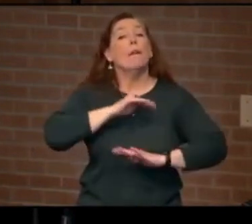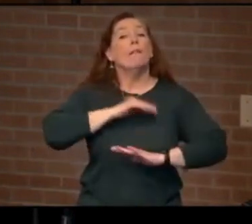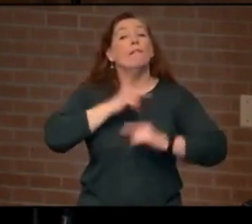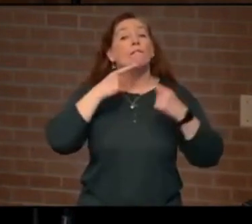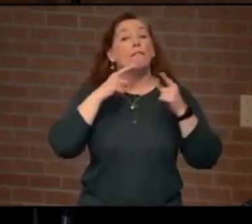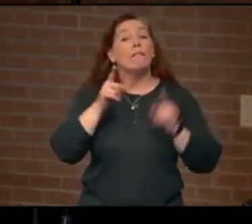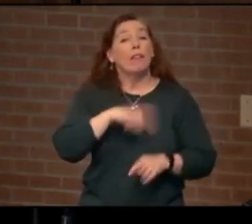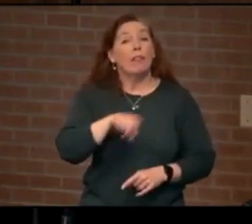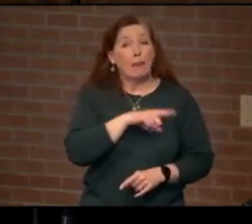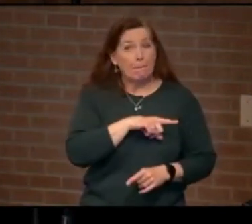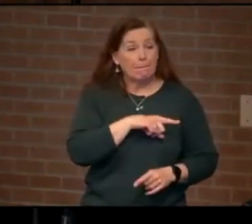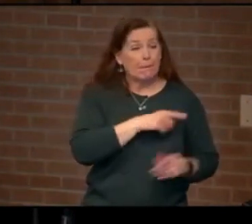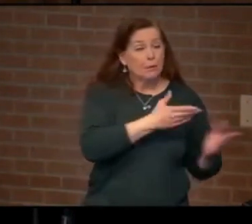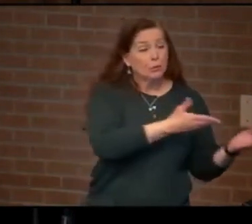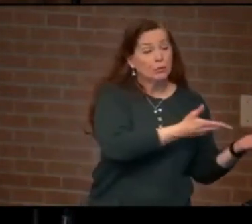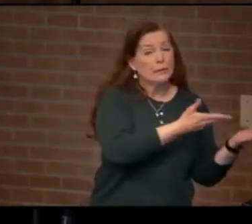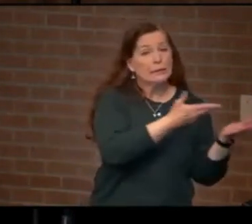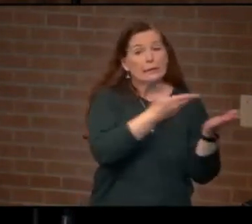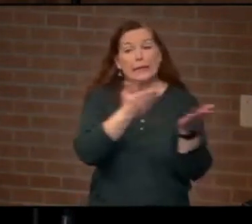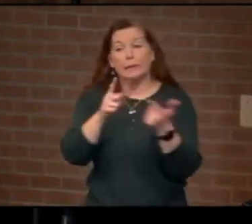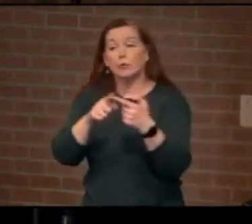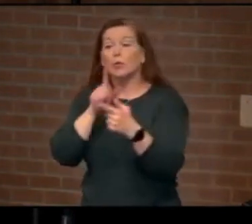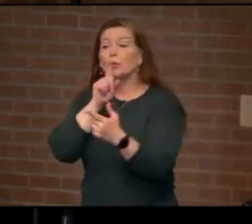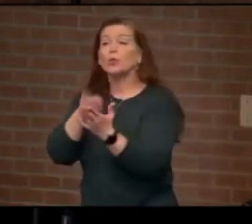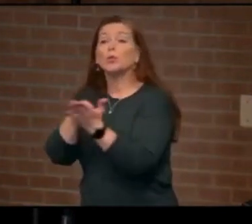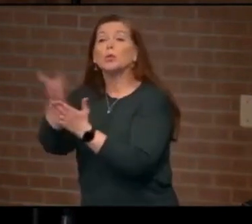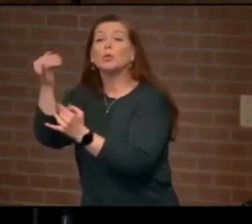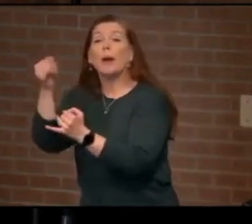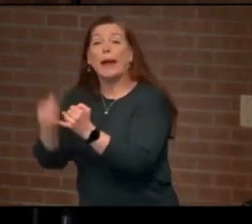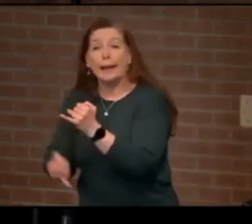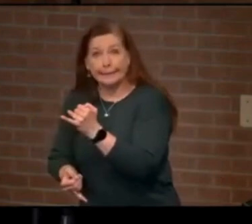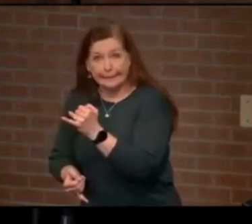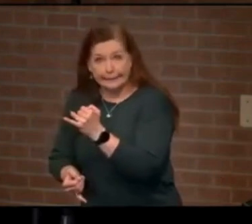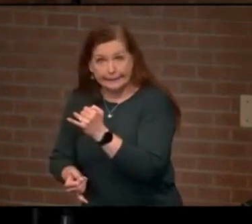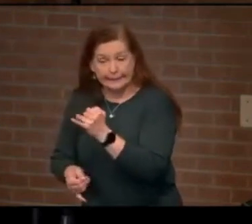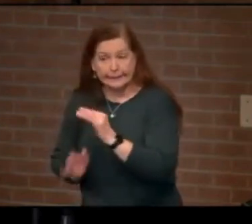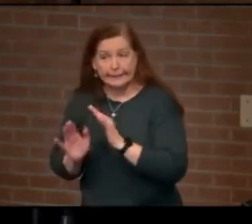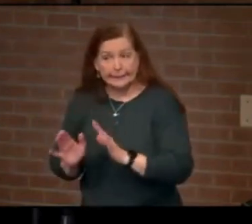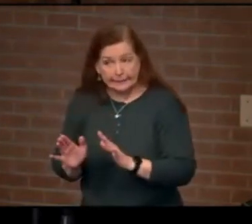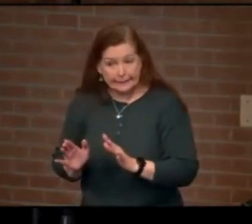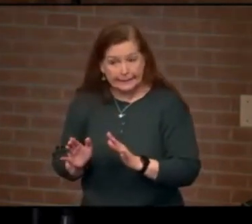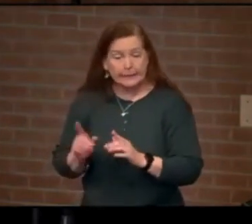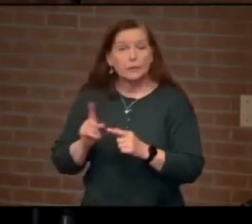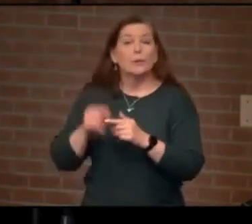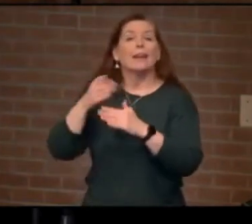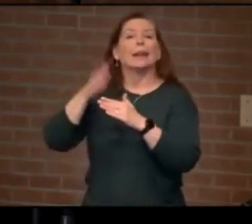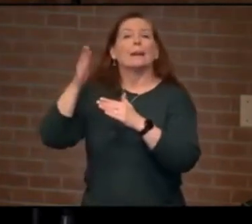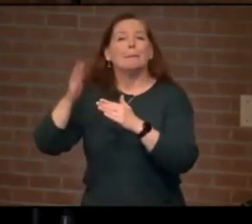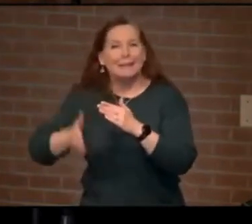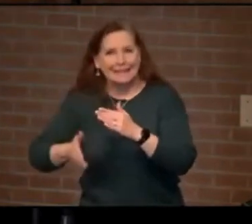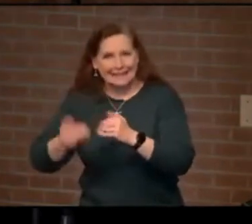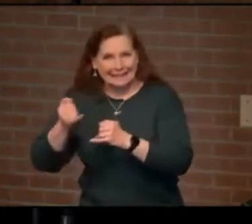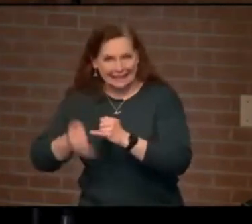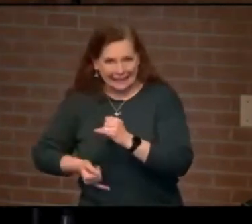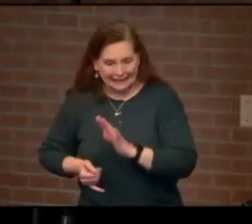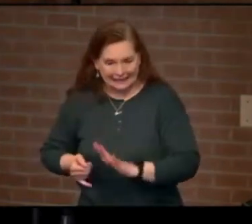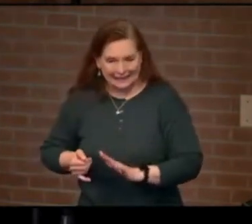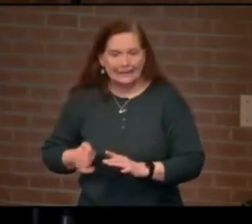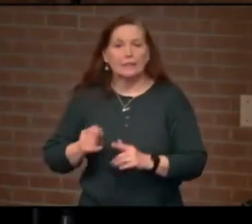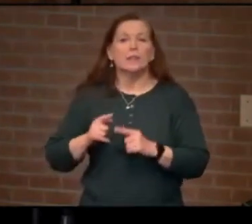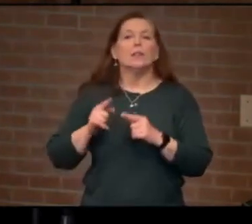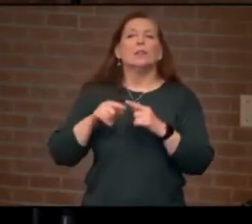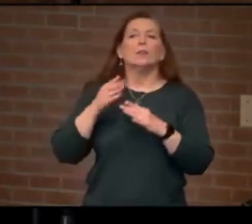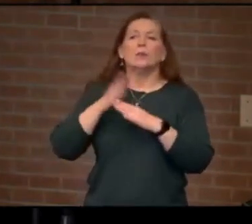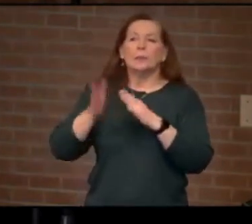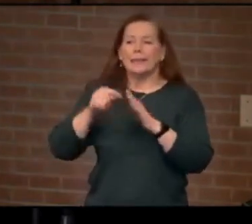to their true end. To take them to their complete end. To complete their deepest